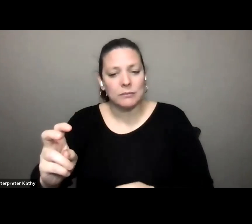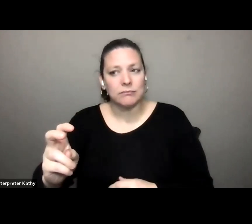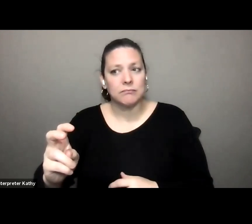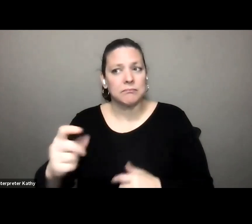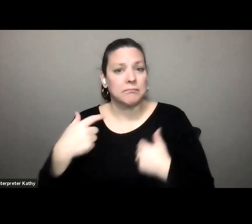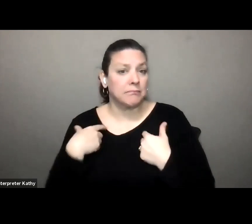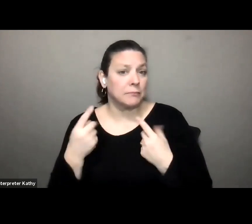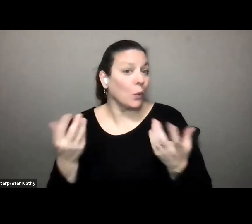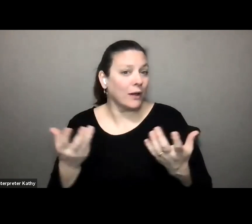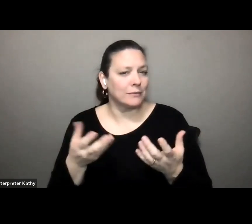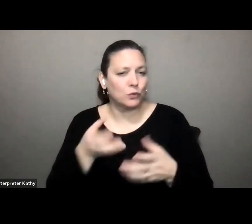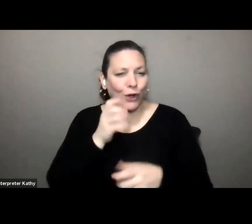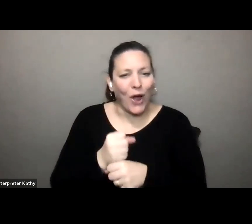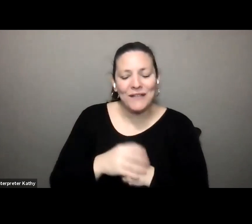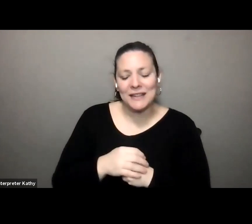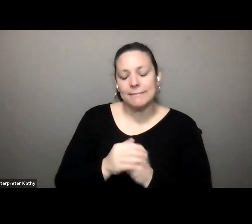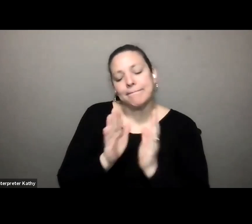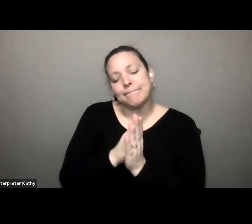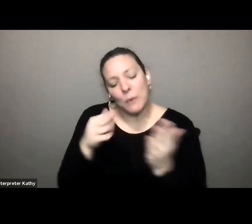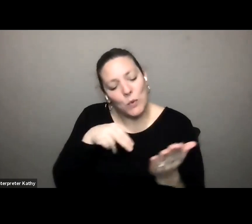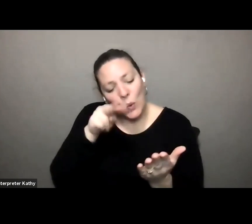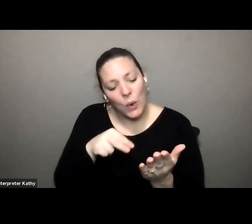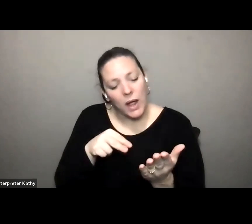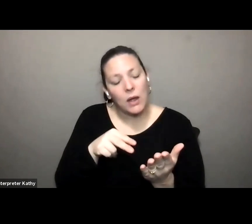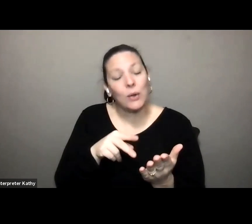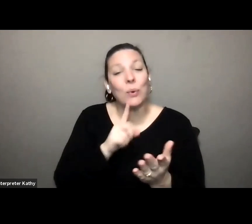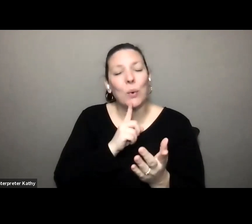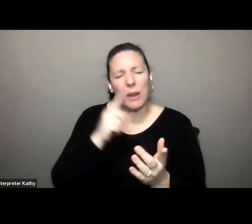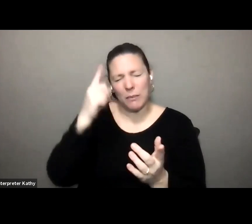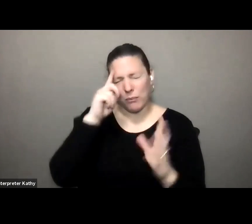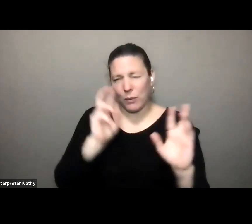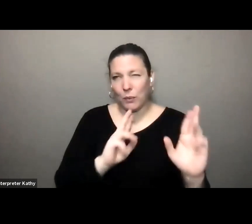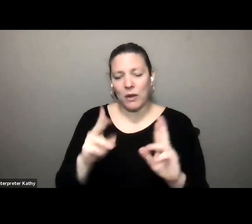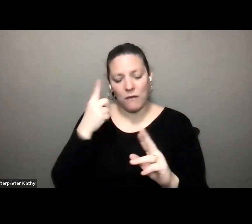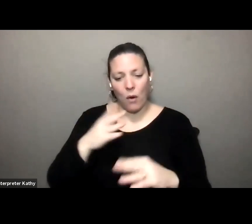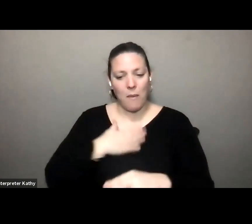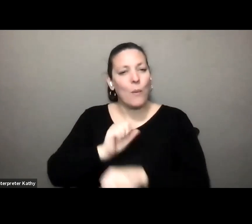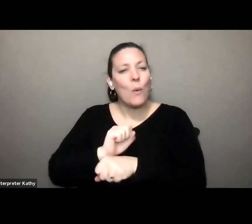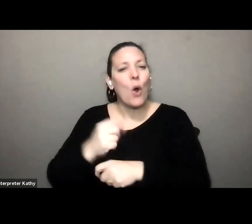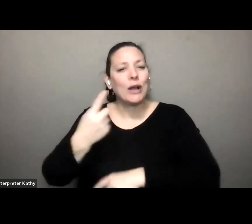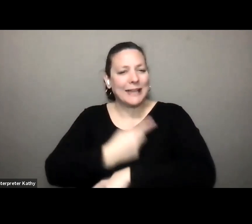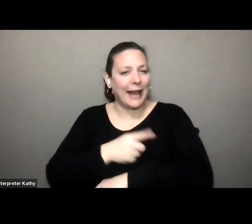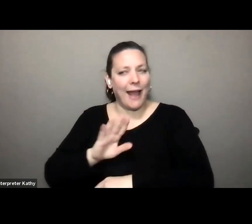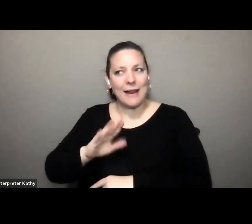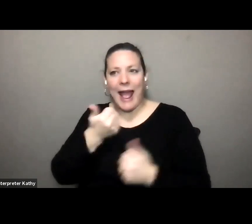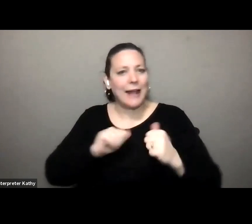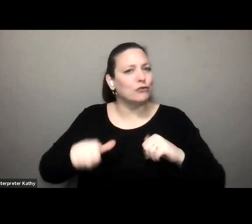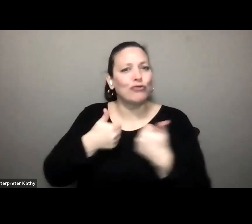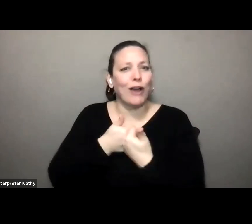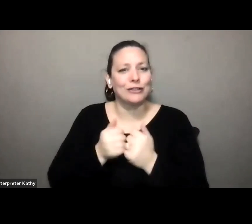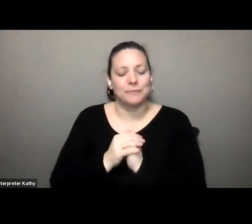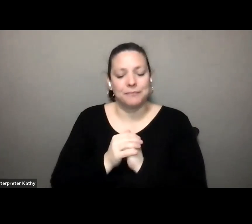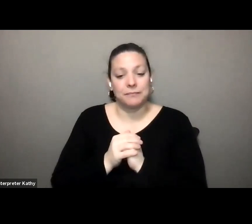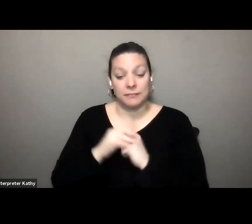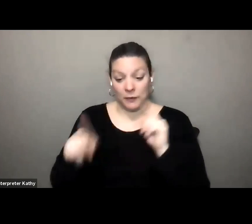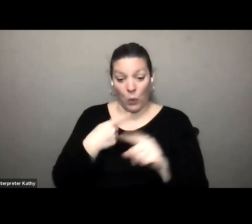read my book and kind of get my brain ready for the challenges of the work day and then also after the work day going home